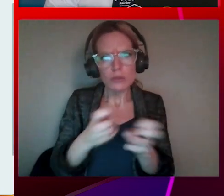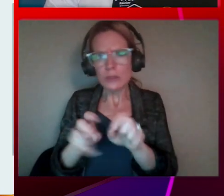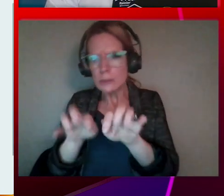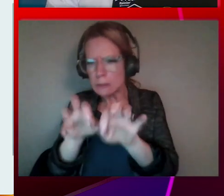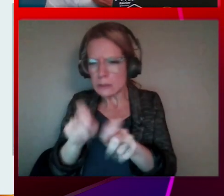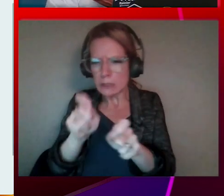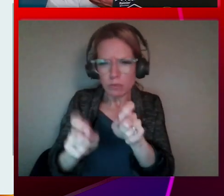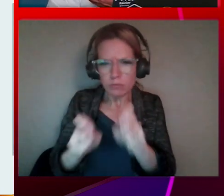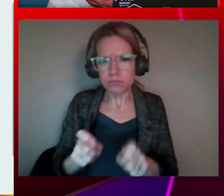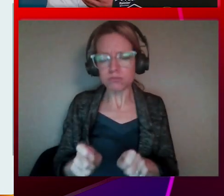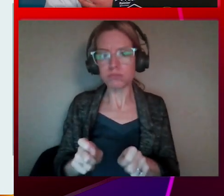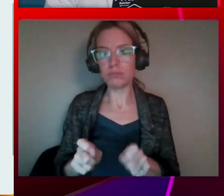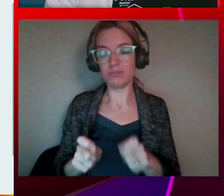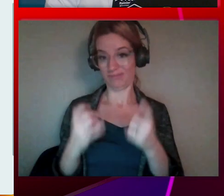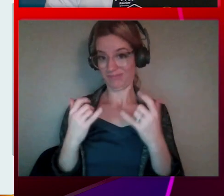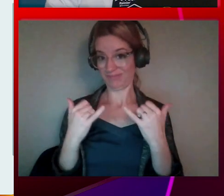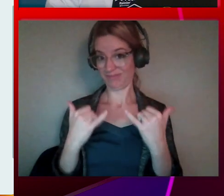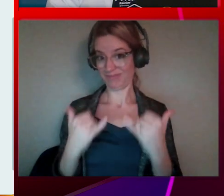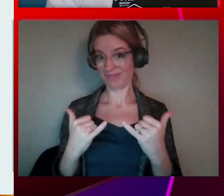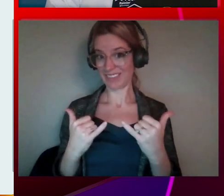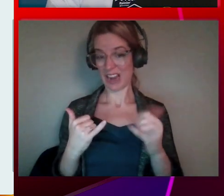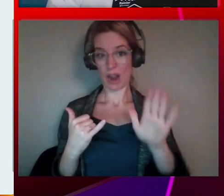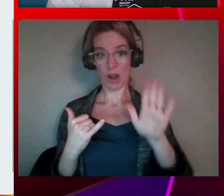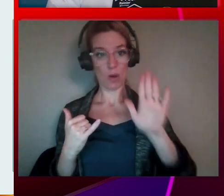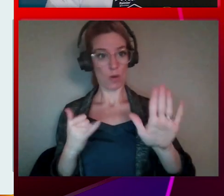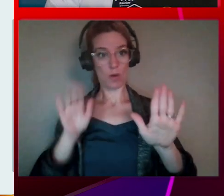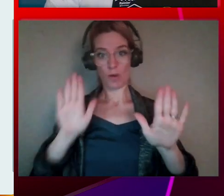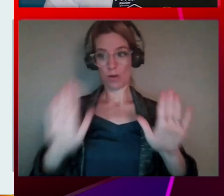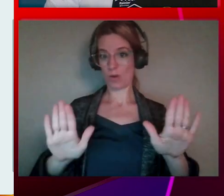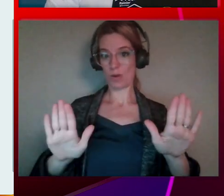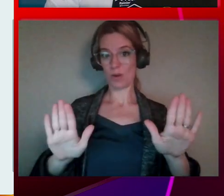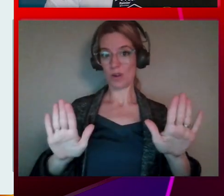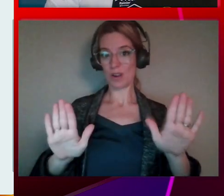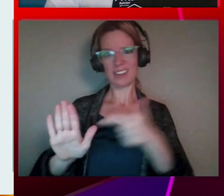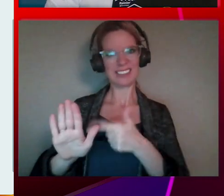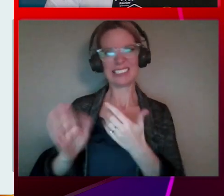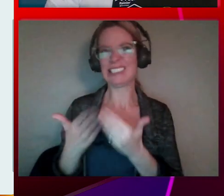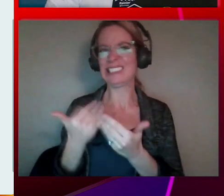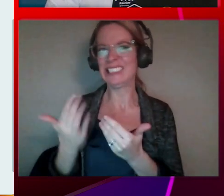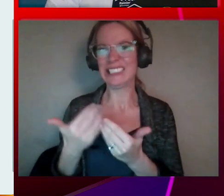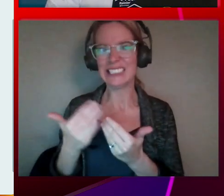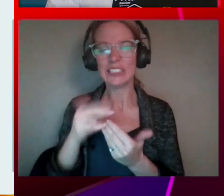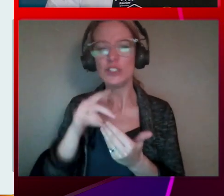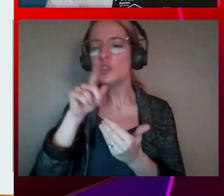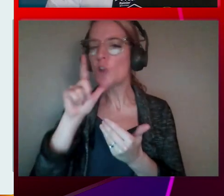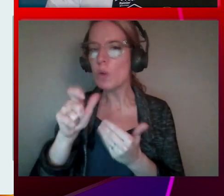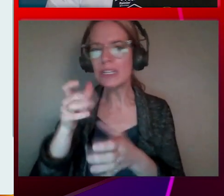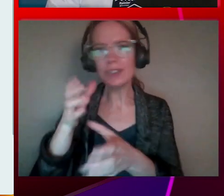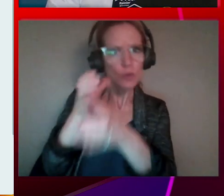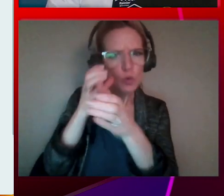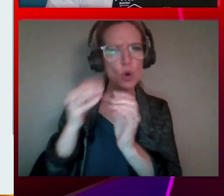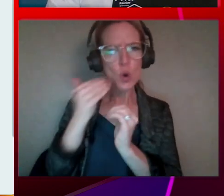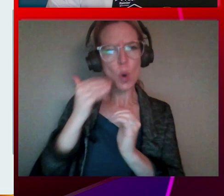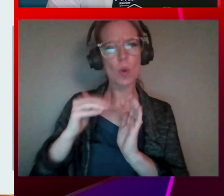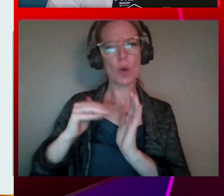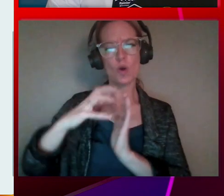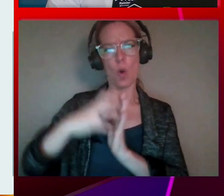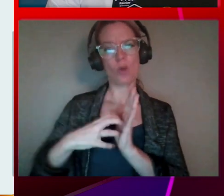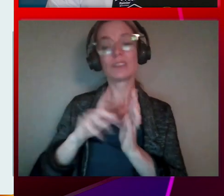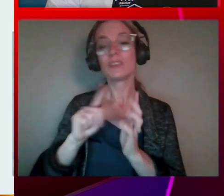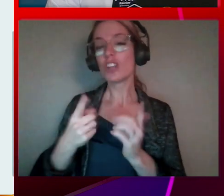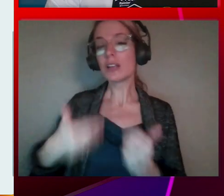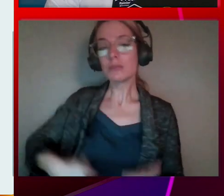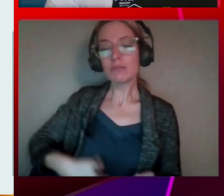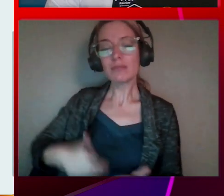Authoring in two separate worlds, right? So that's not there anymore. We have very intuitive concepts, such as like the ability to add